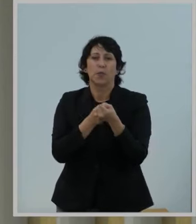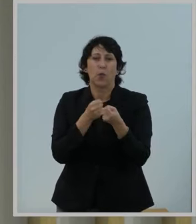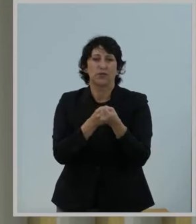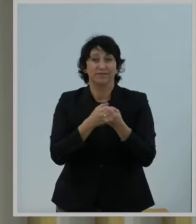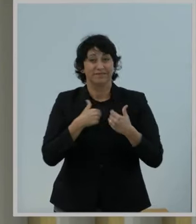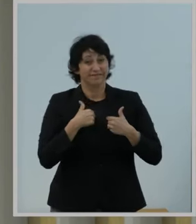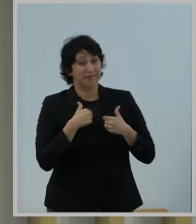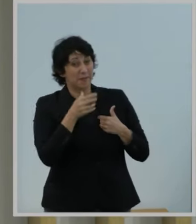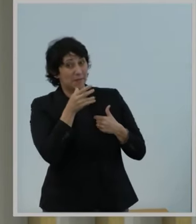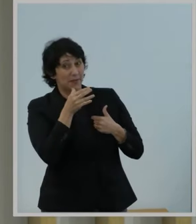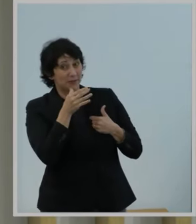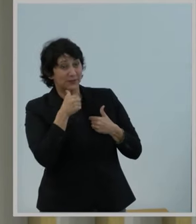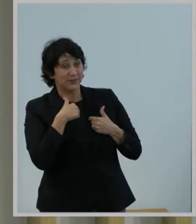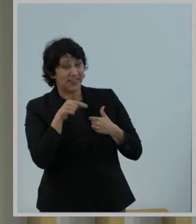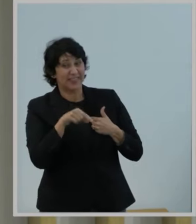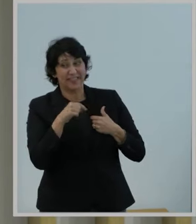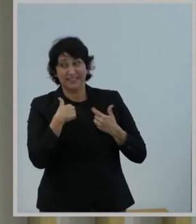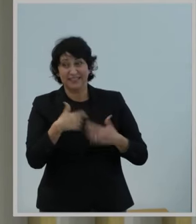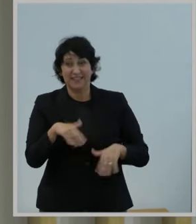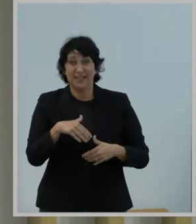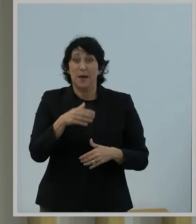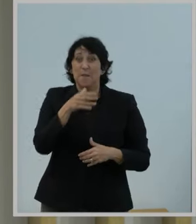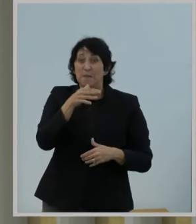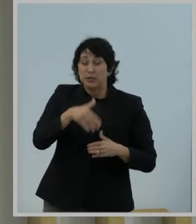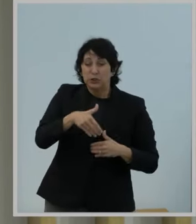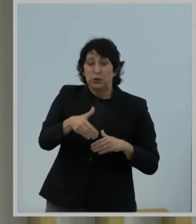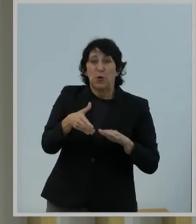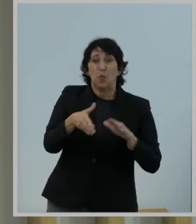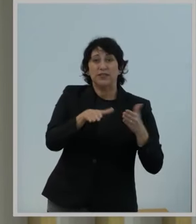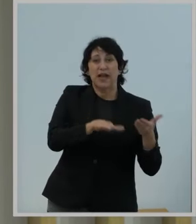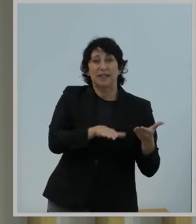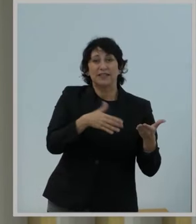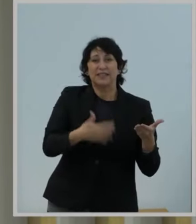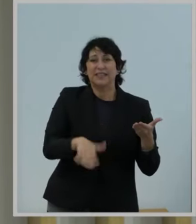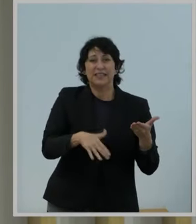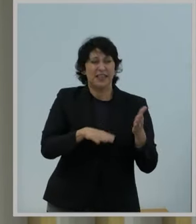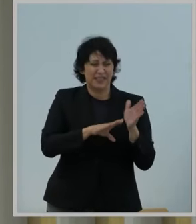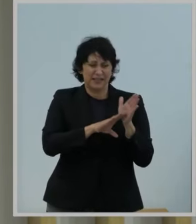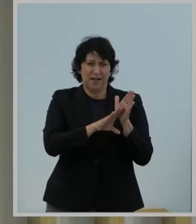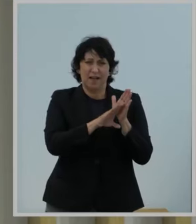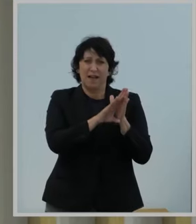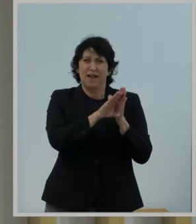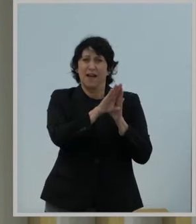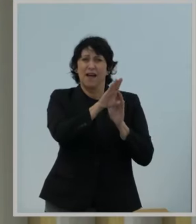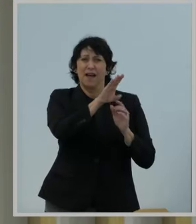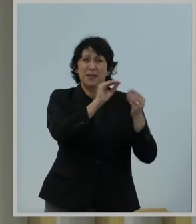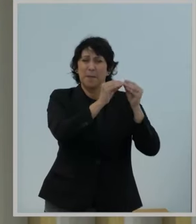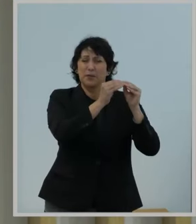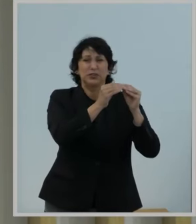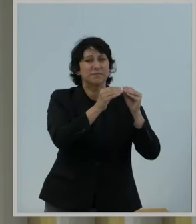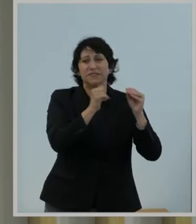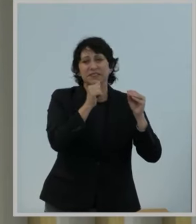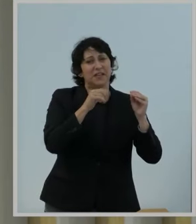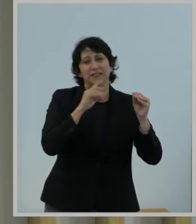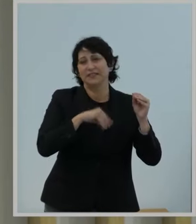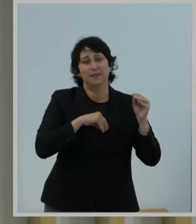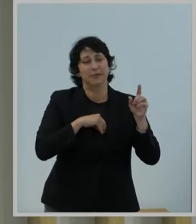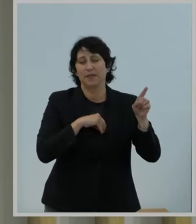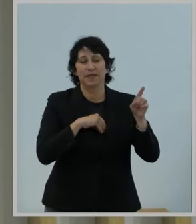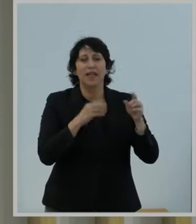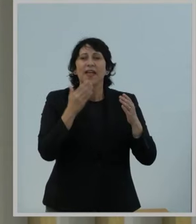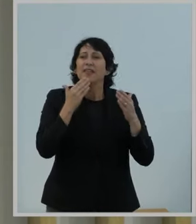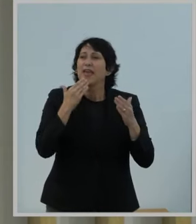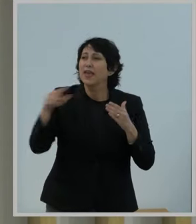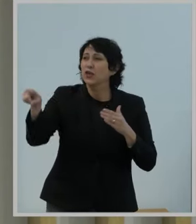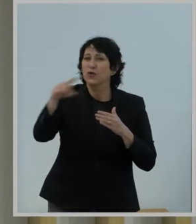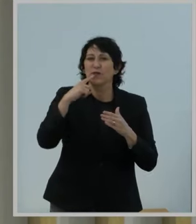from a mother, the current state of maternal mortality in this country is unacceptable. Thank you to those who champion this